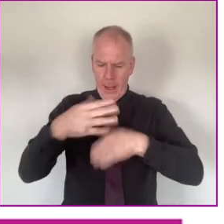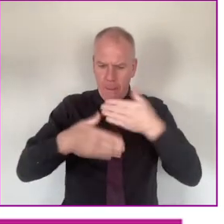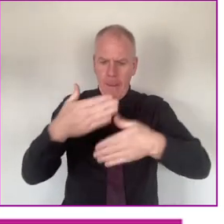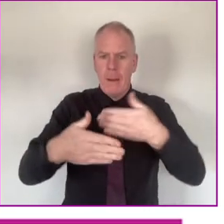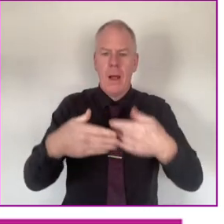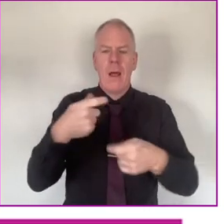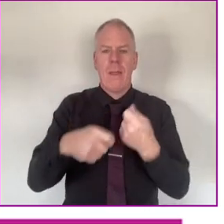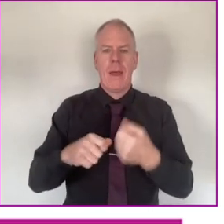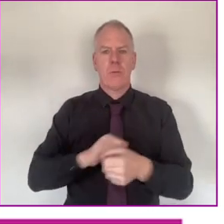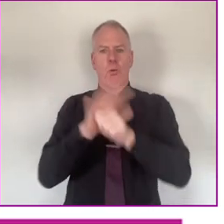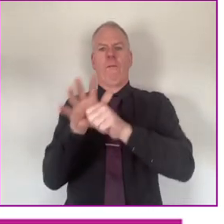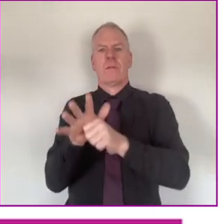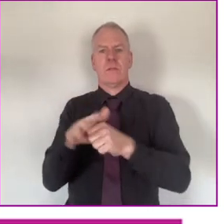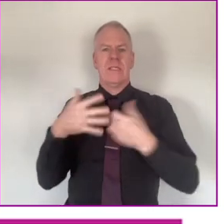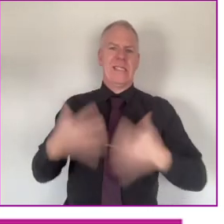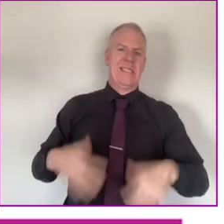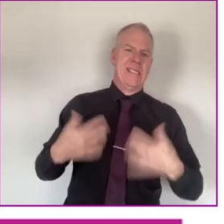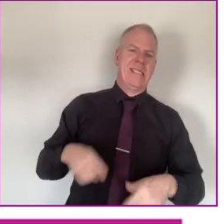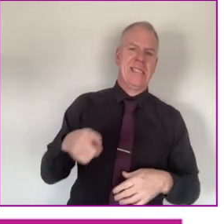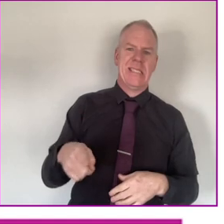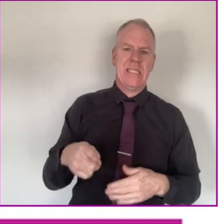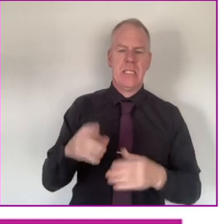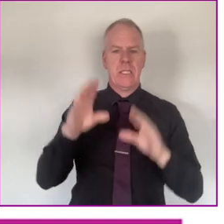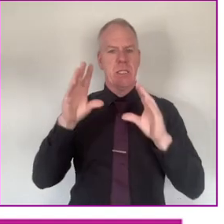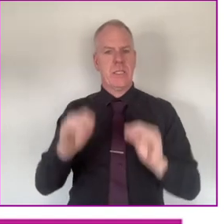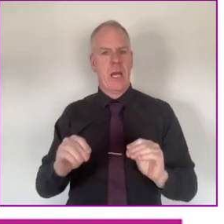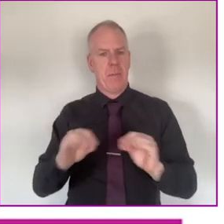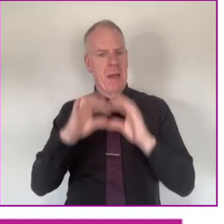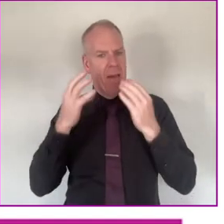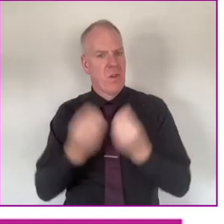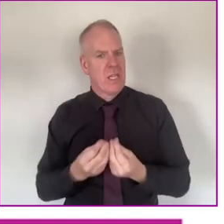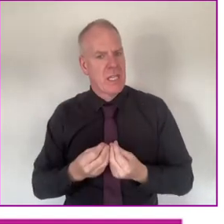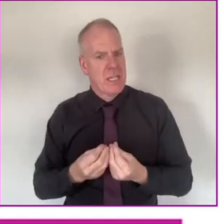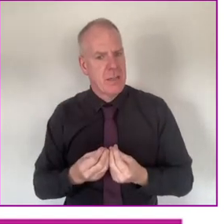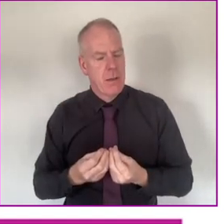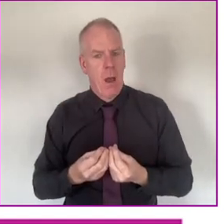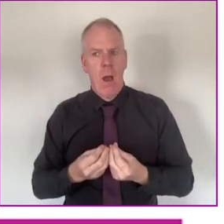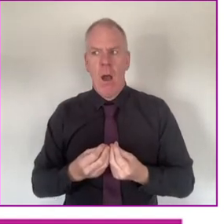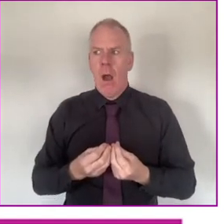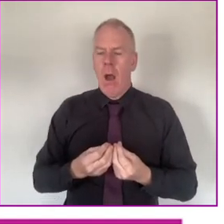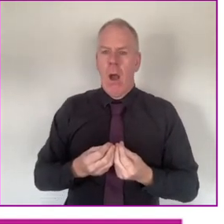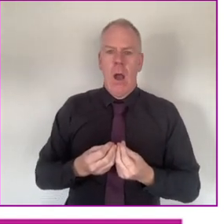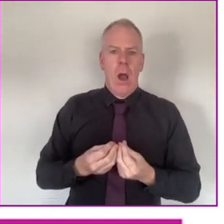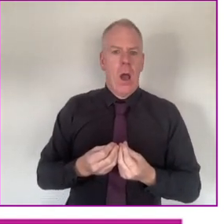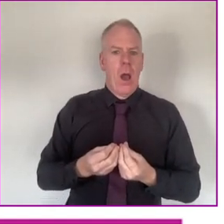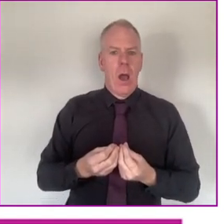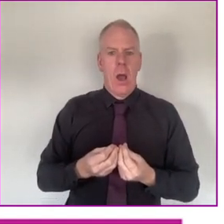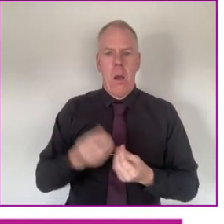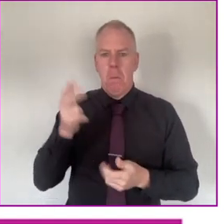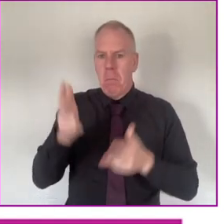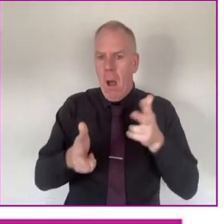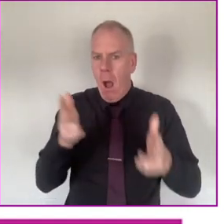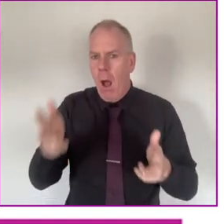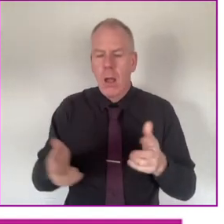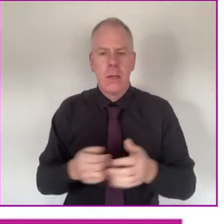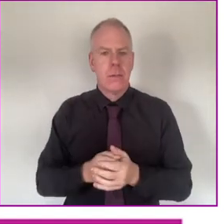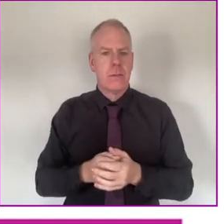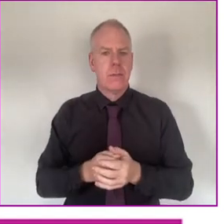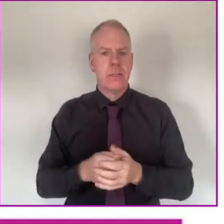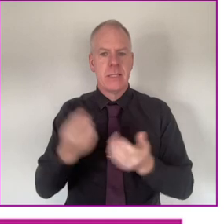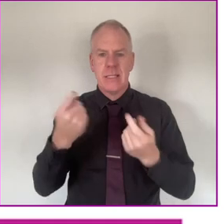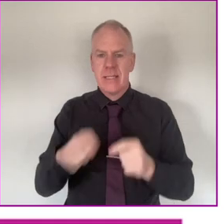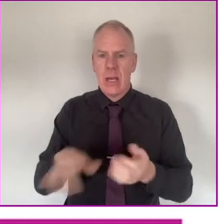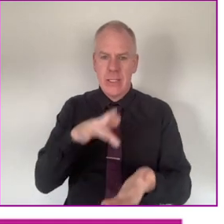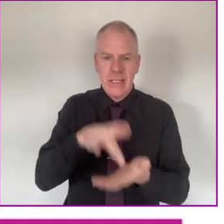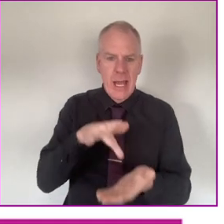great. Then COVID arrived, and it put a pause on things. And suddenly, there was parklets popping up everywhere,